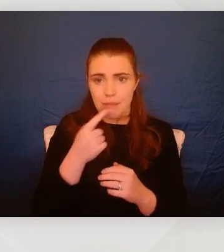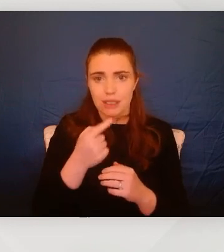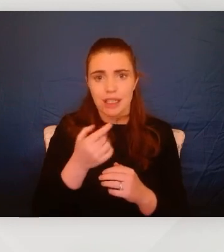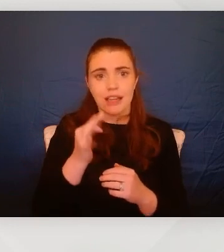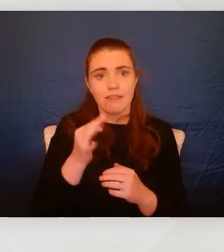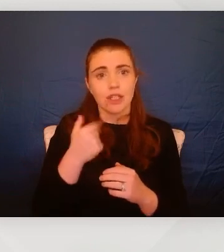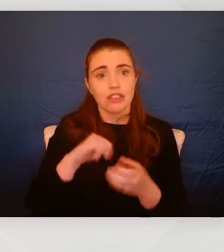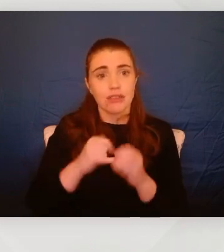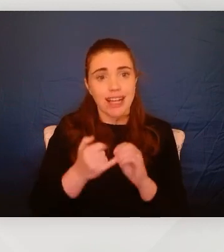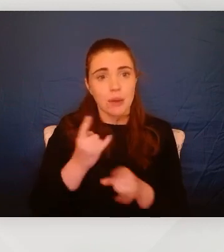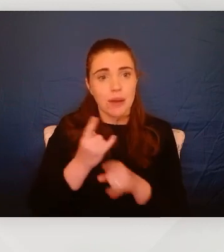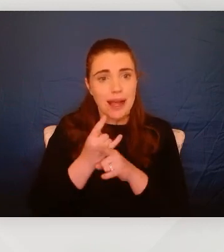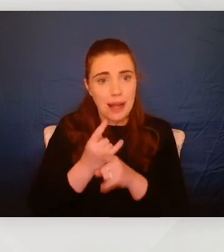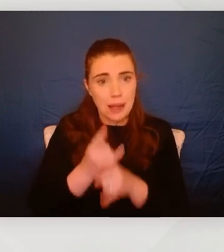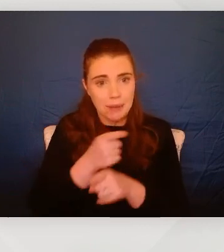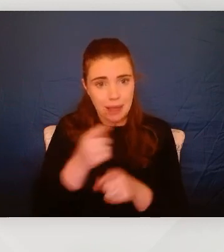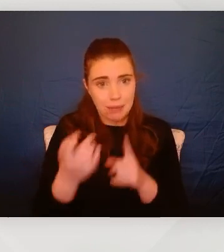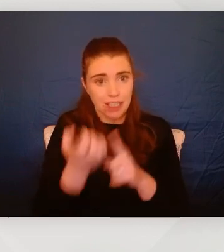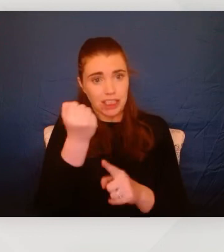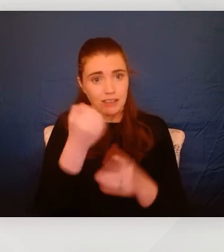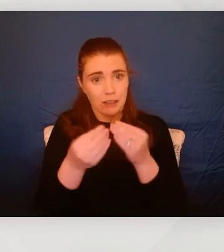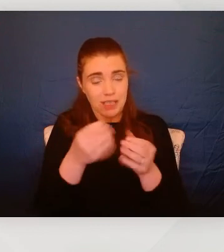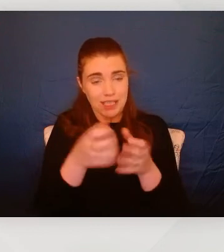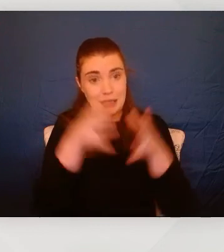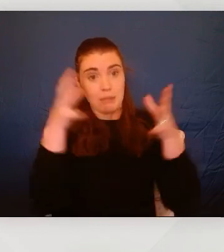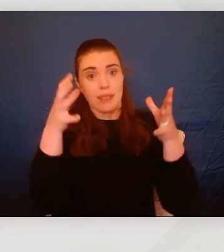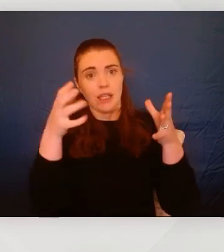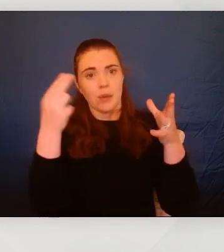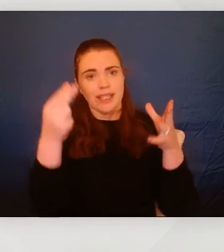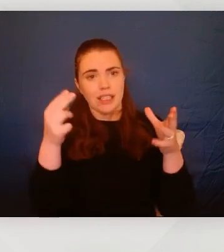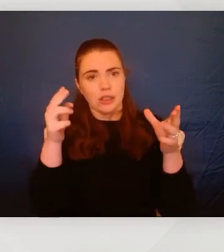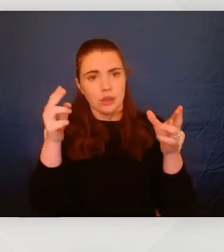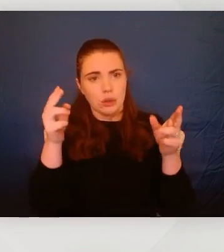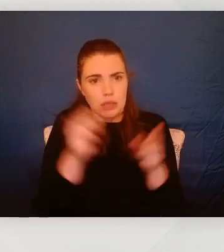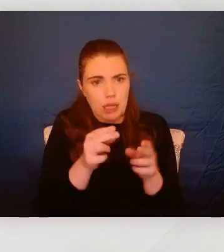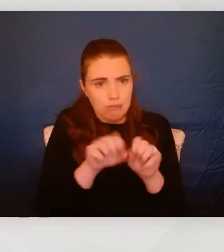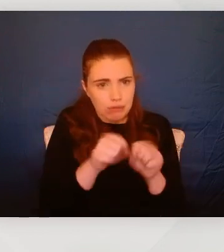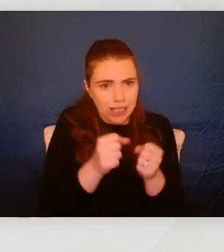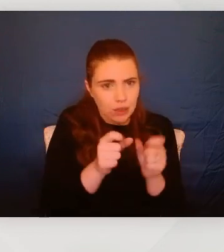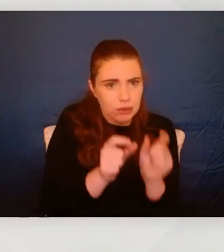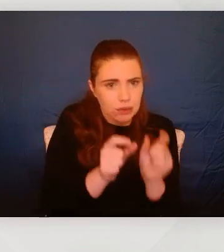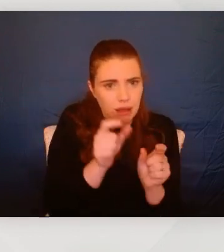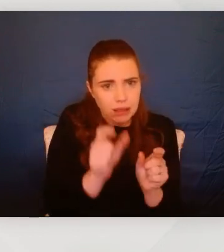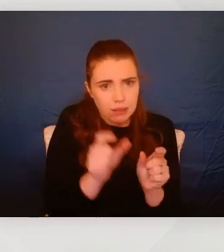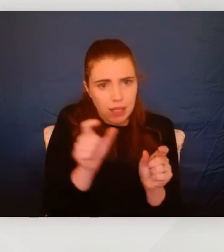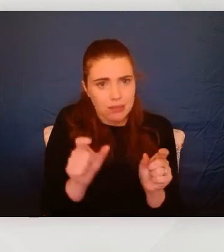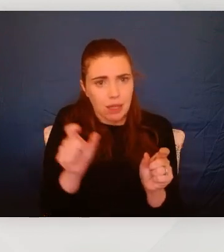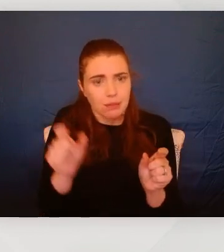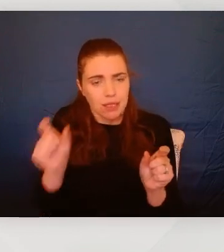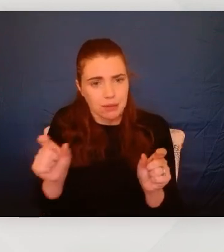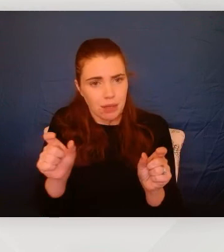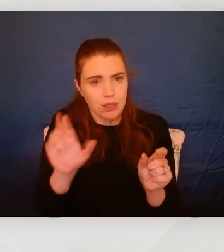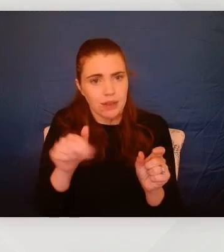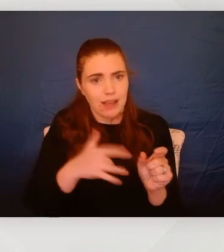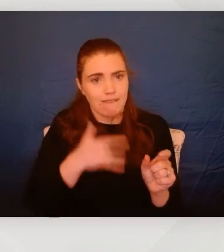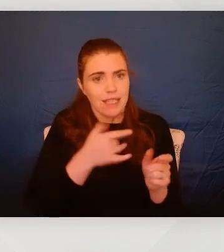help them to achieve feels too big, we need to break it down into as small a part as they can to be able to manage it. So when we did